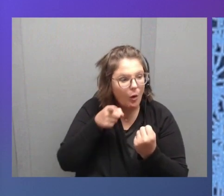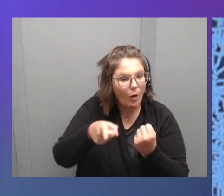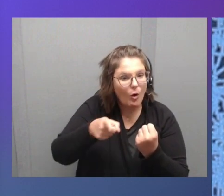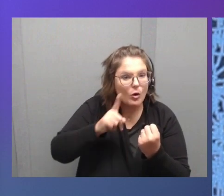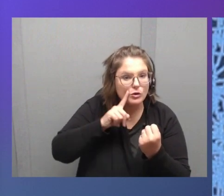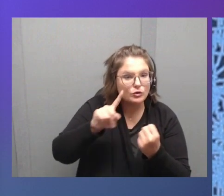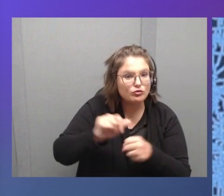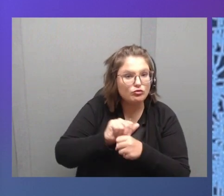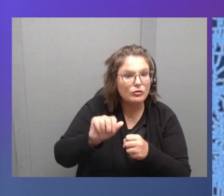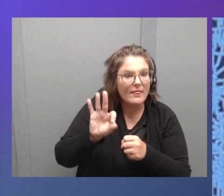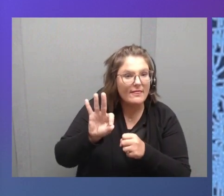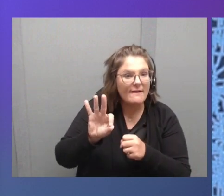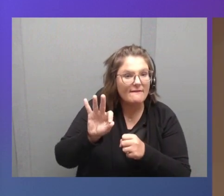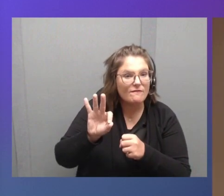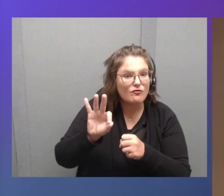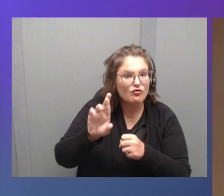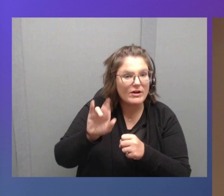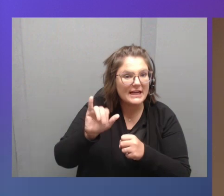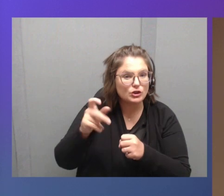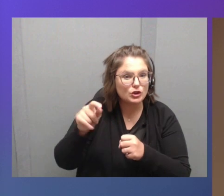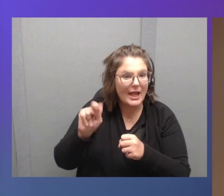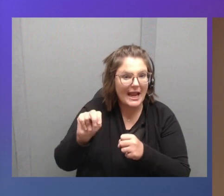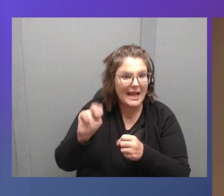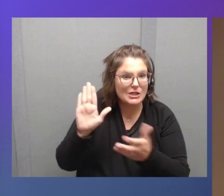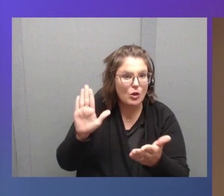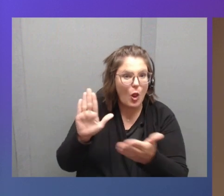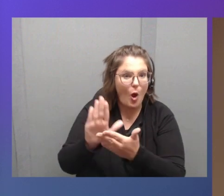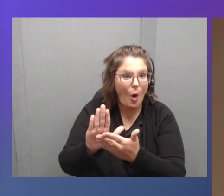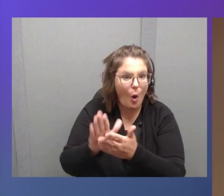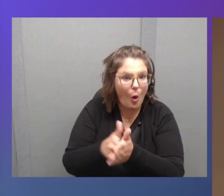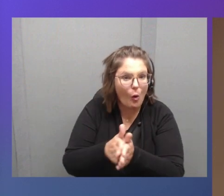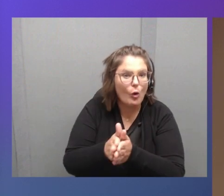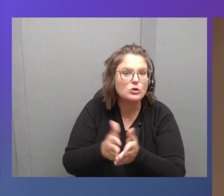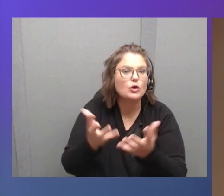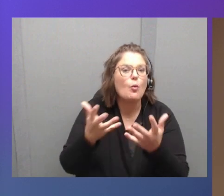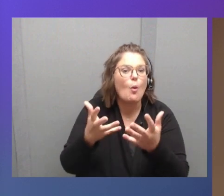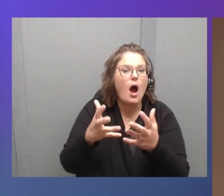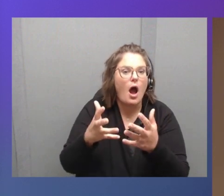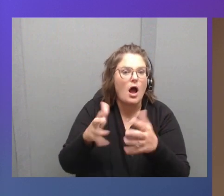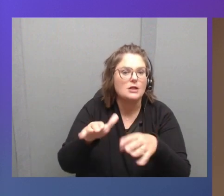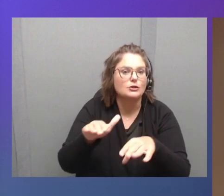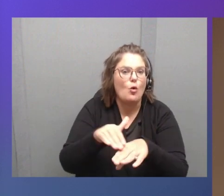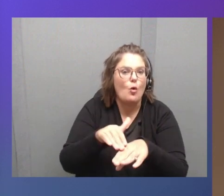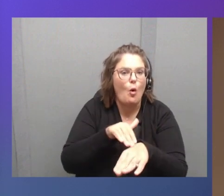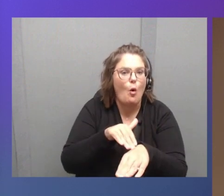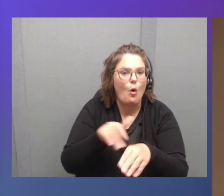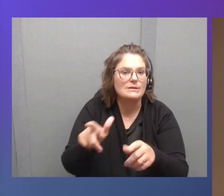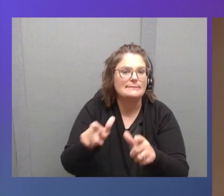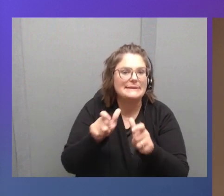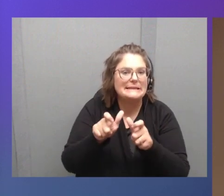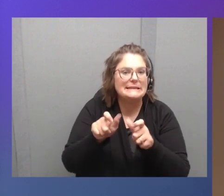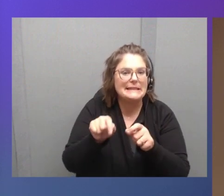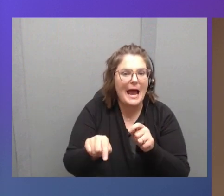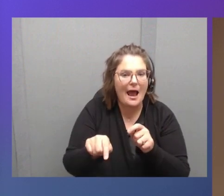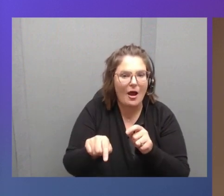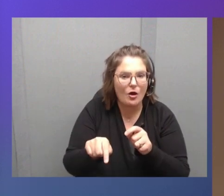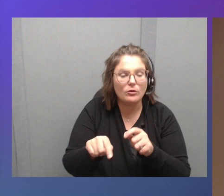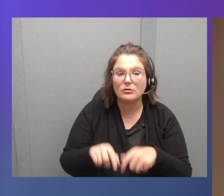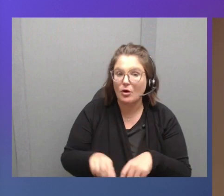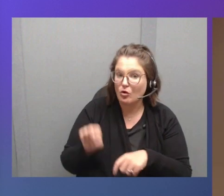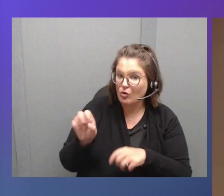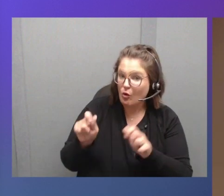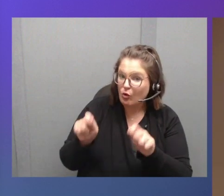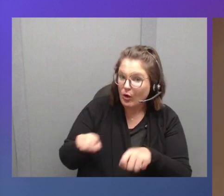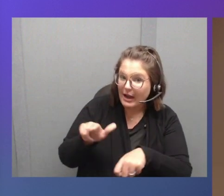very low, so you may want to reduce your speed. Okay, anything else that user would, like regular driver would benefit from this information